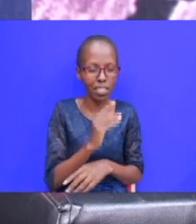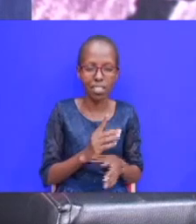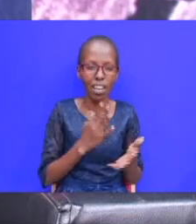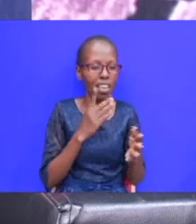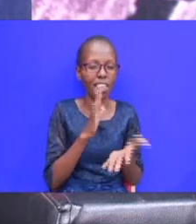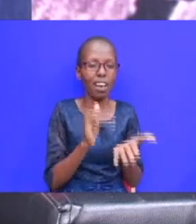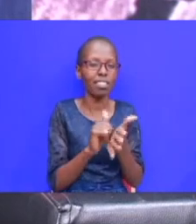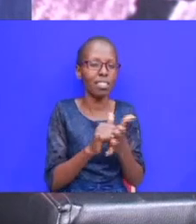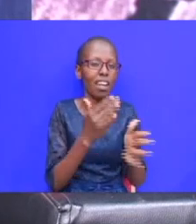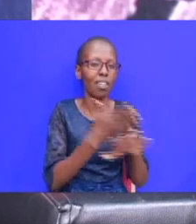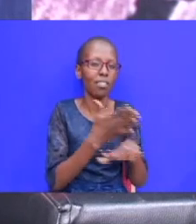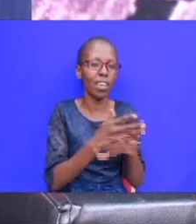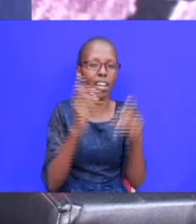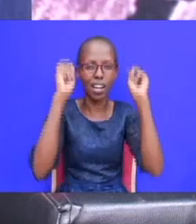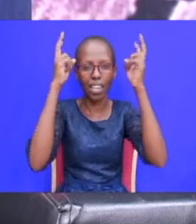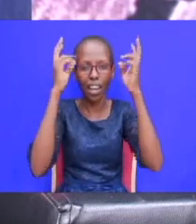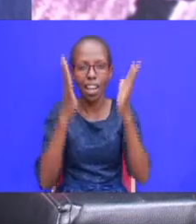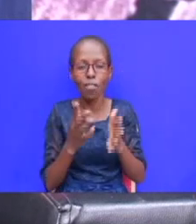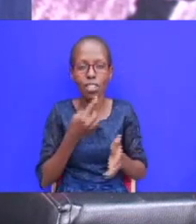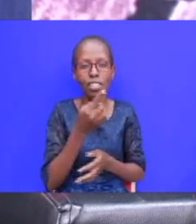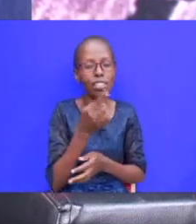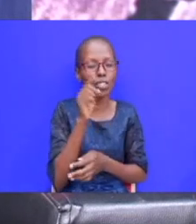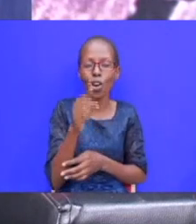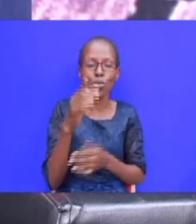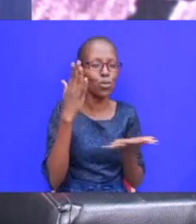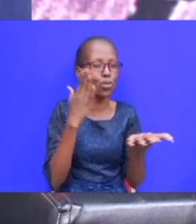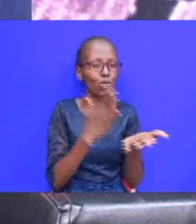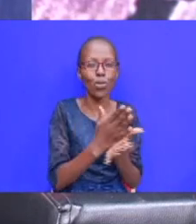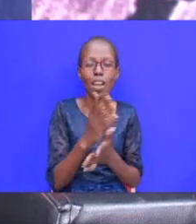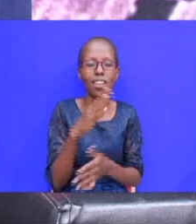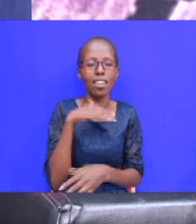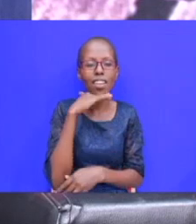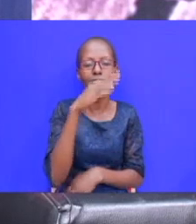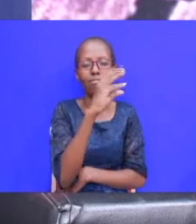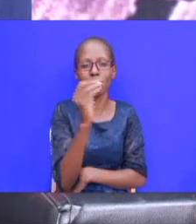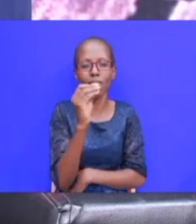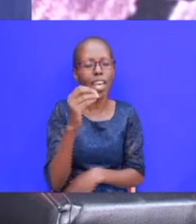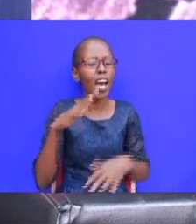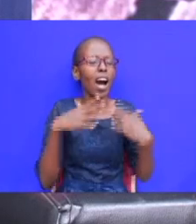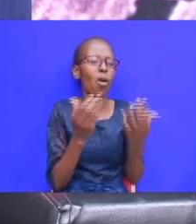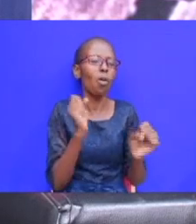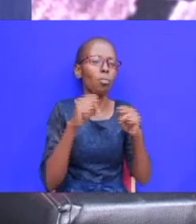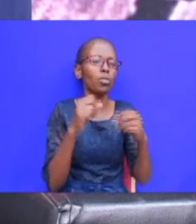deception you know the devil said you shall not surely die how can you not surely die